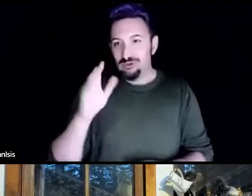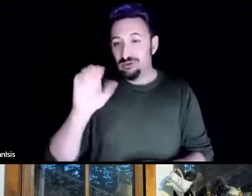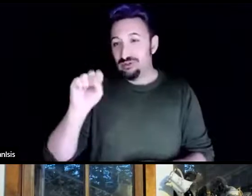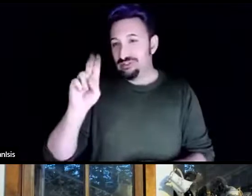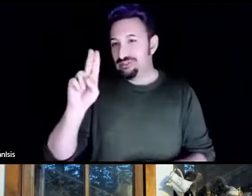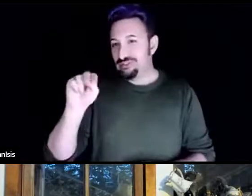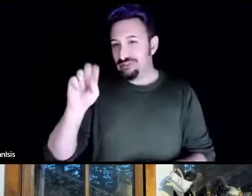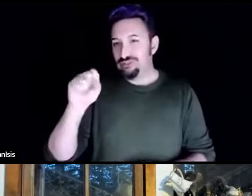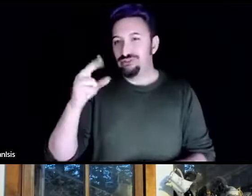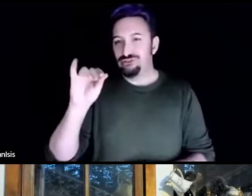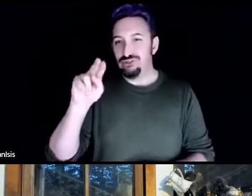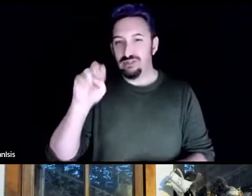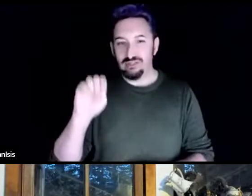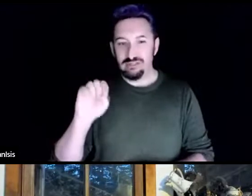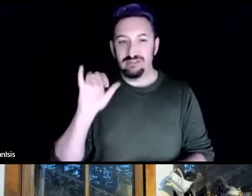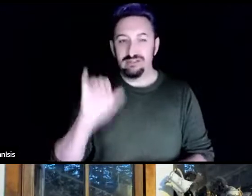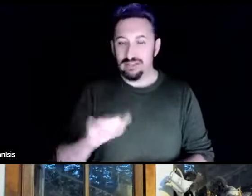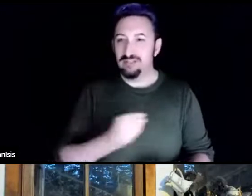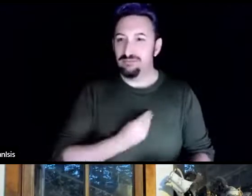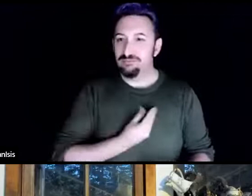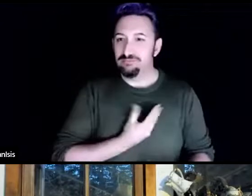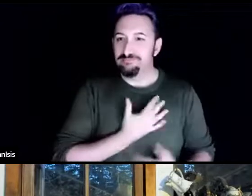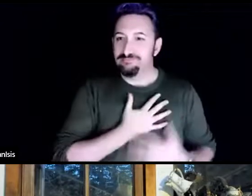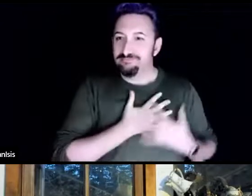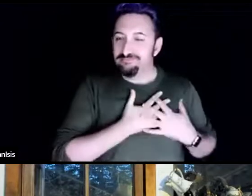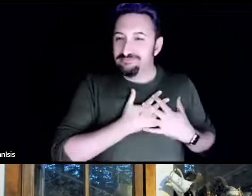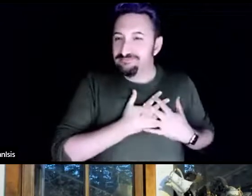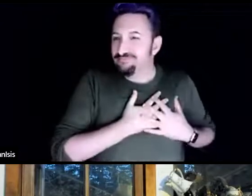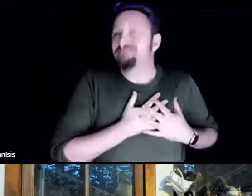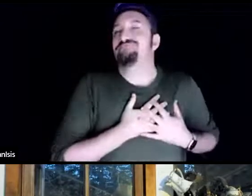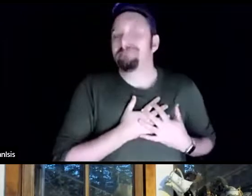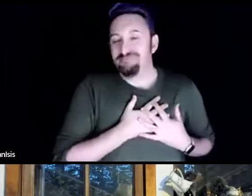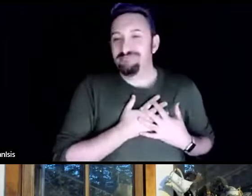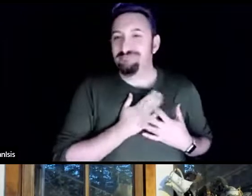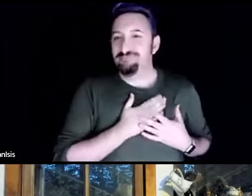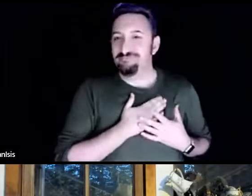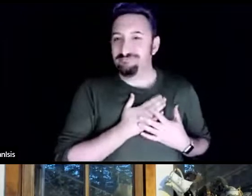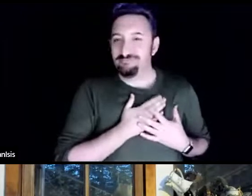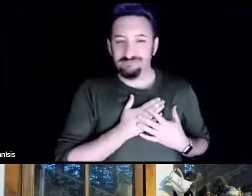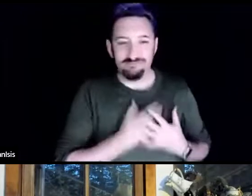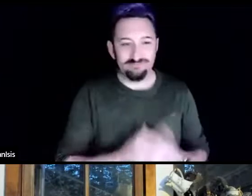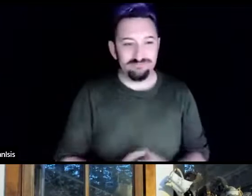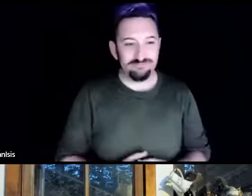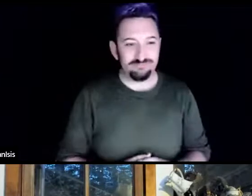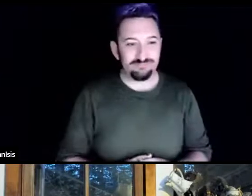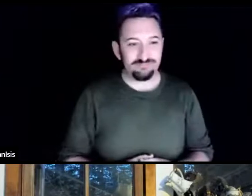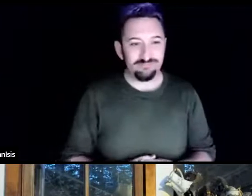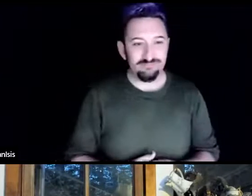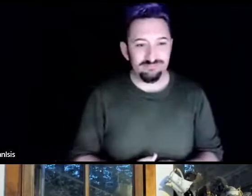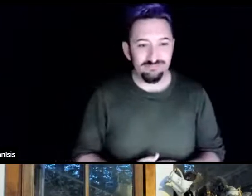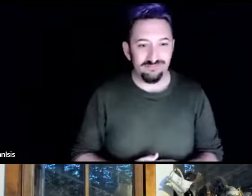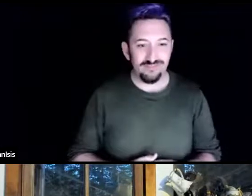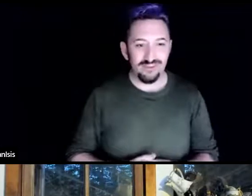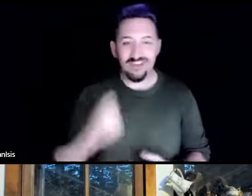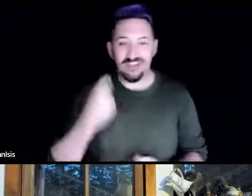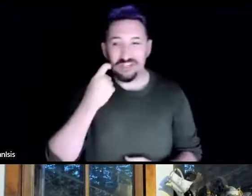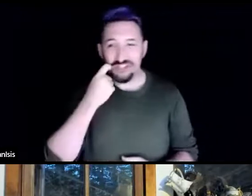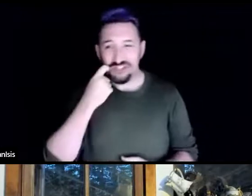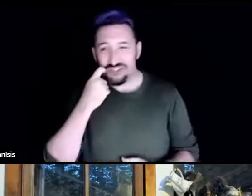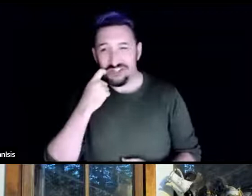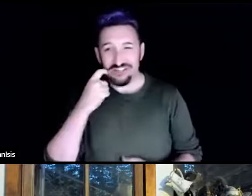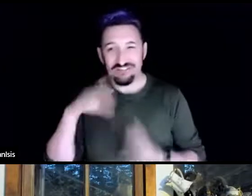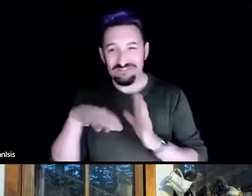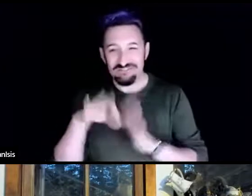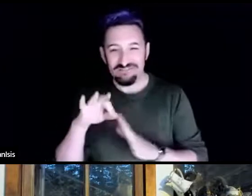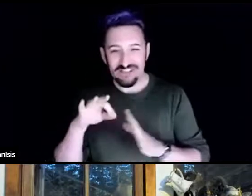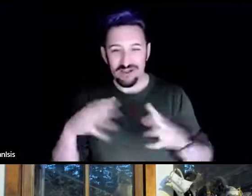hits my heart close. like that I, mind you, I just pulled it off the laundry pile, but I like this rainbow